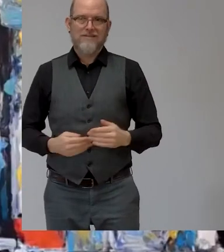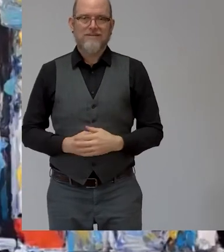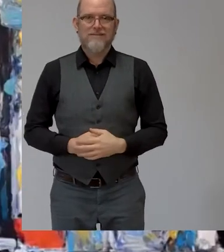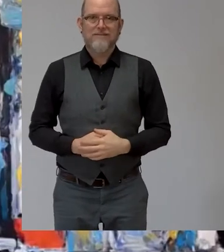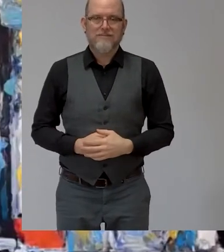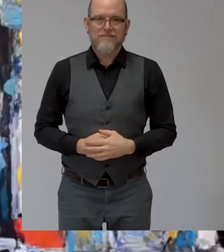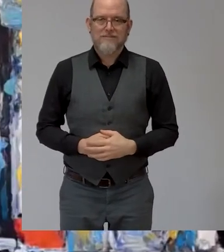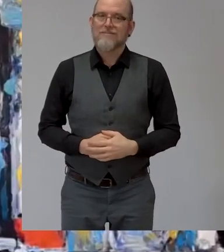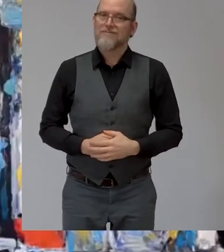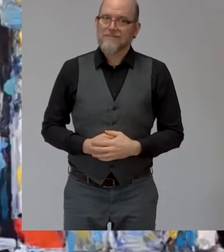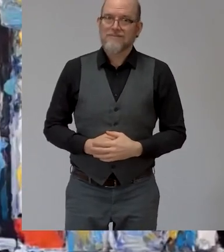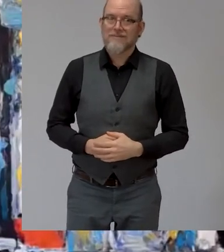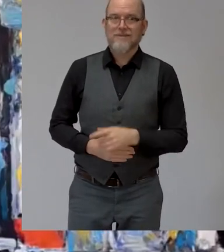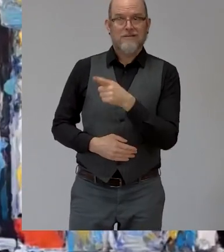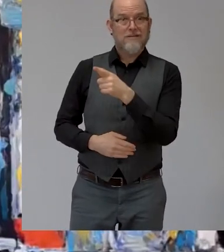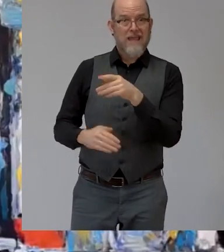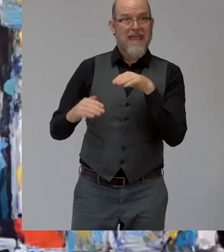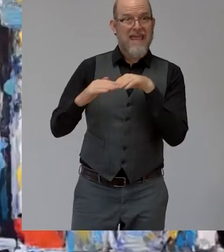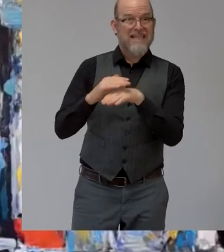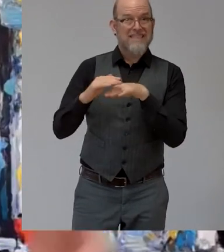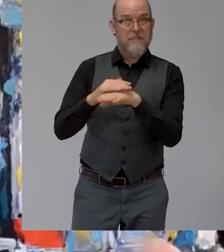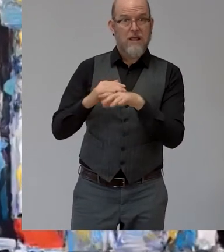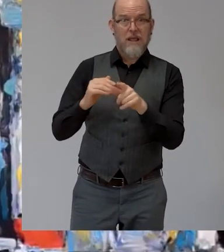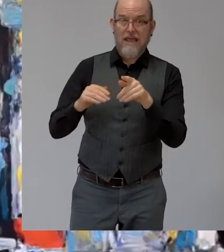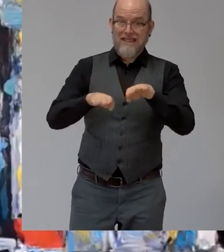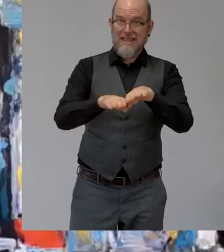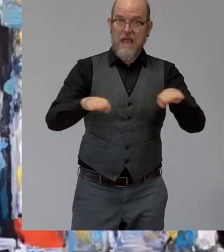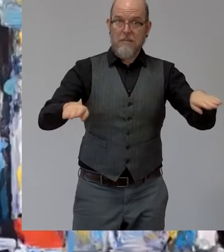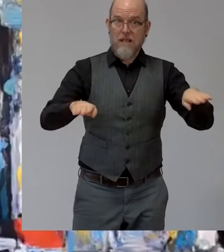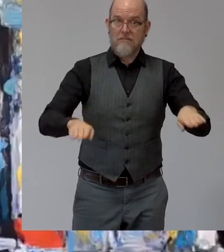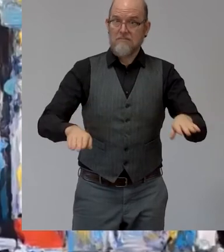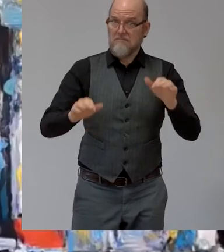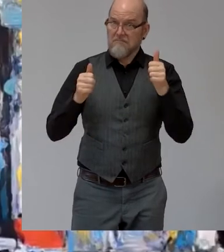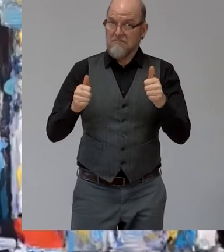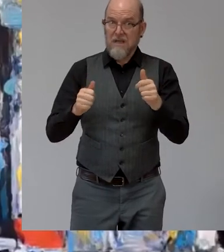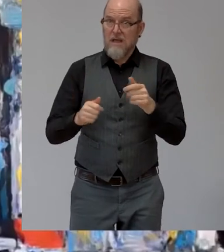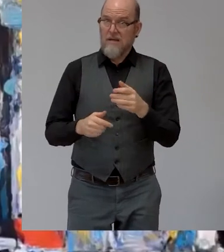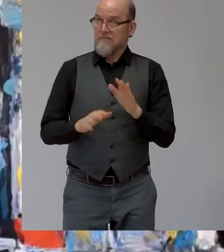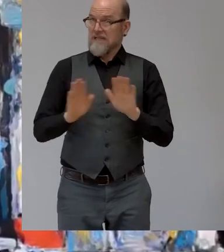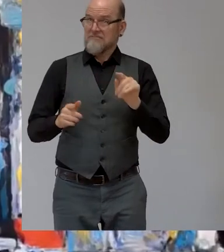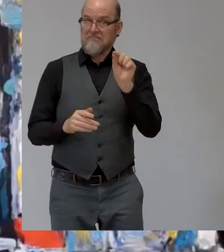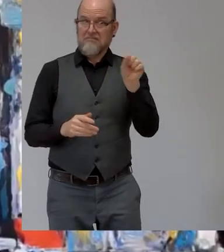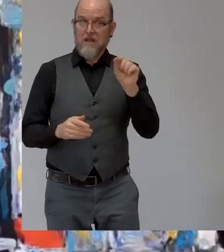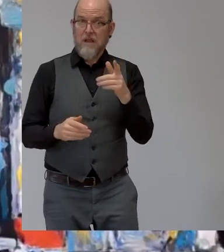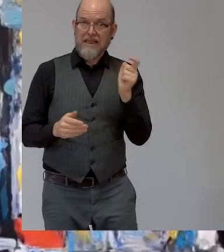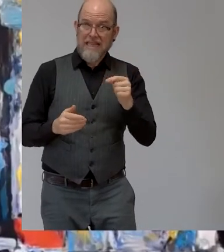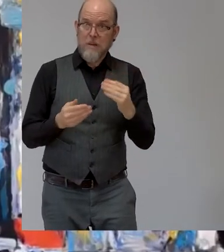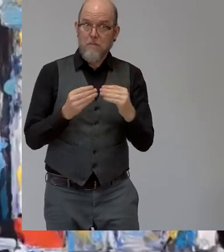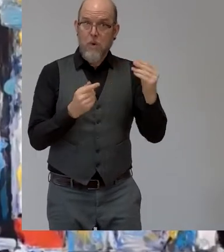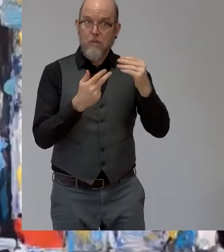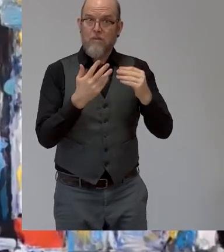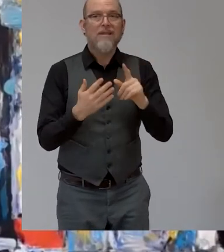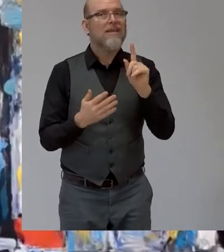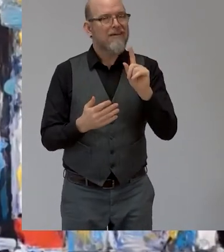an accessible table an accessible chair equipment the human factor here is something that is very important